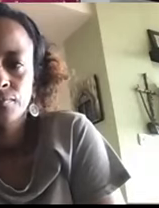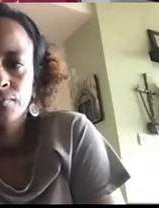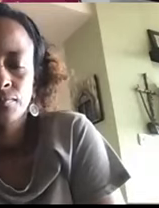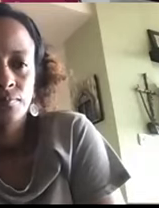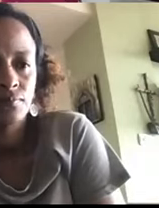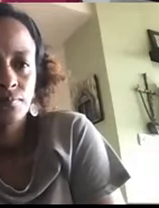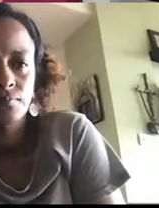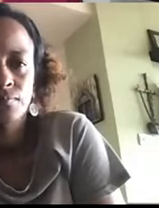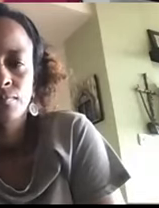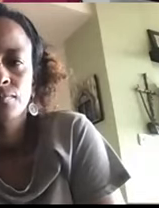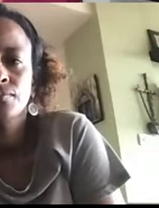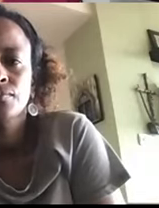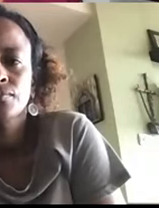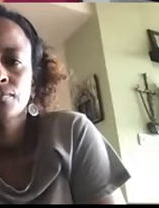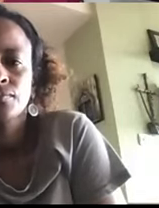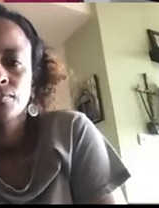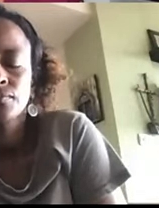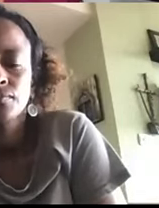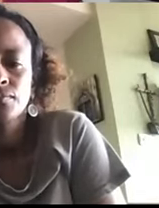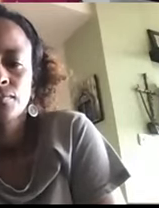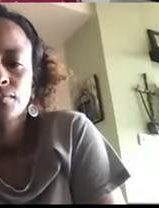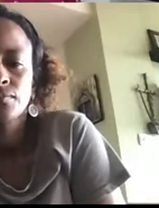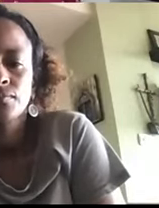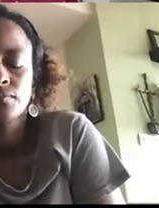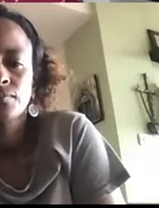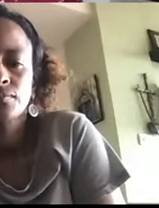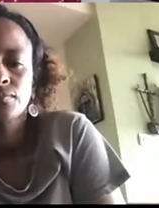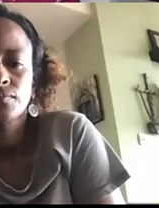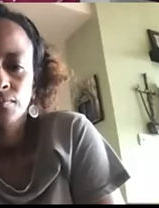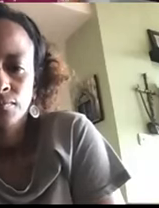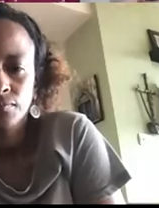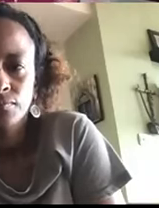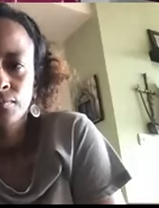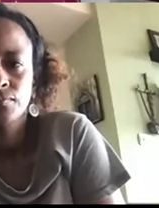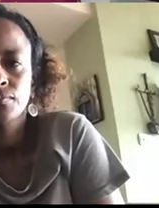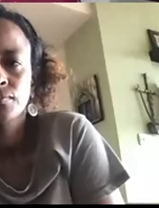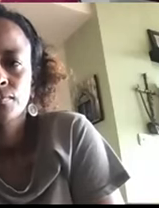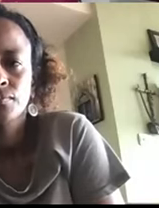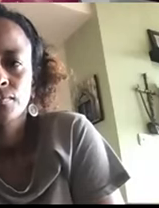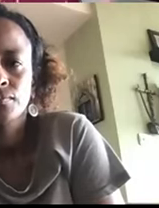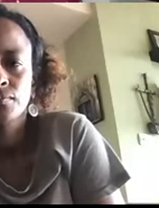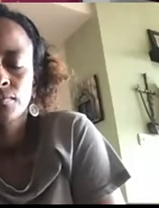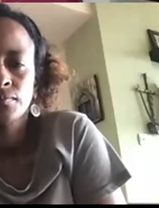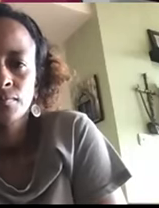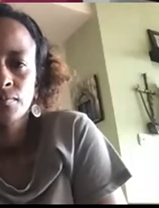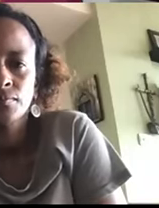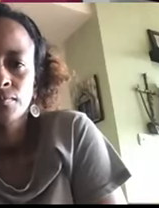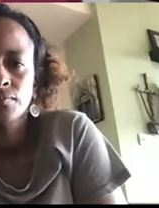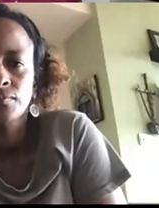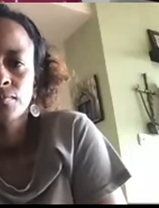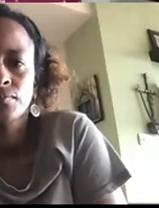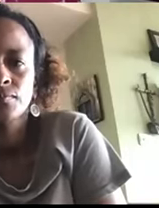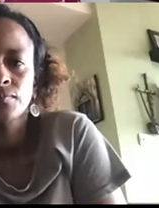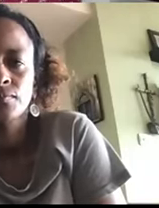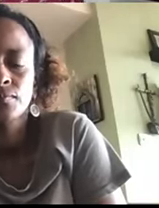slides with the feedback. So we will really appreciate if you feel the feedback. And also, you know, feel free to refer to the